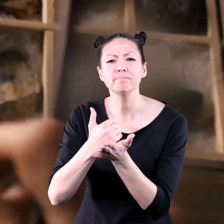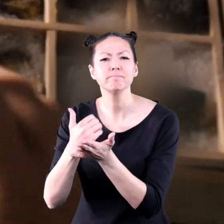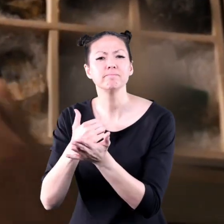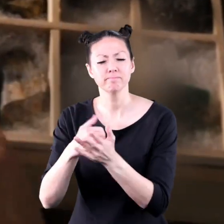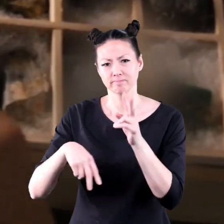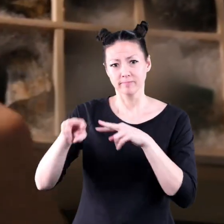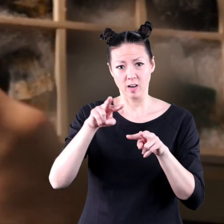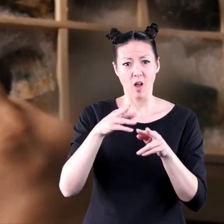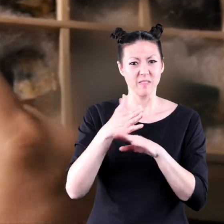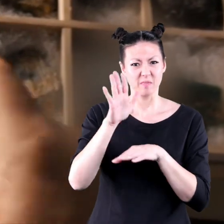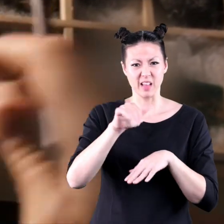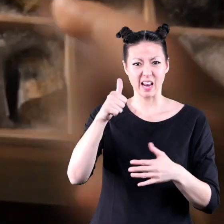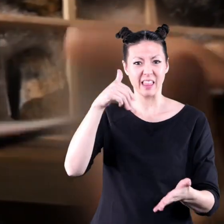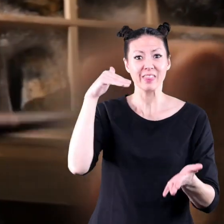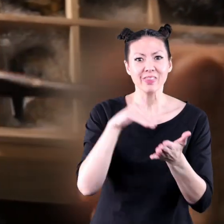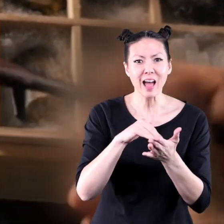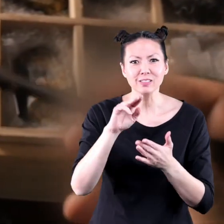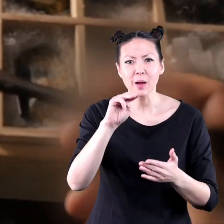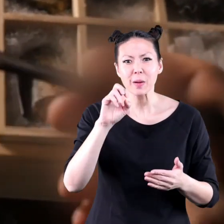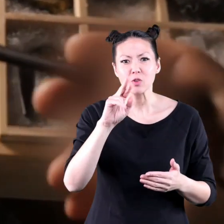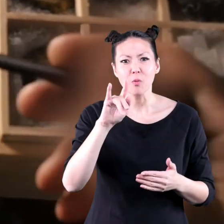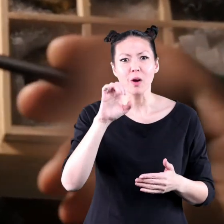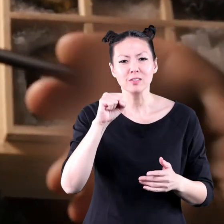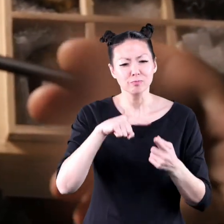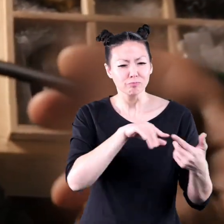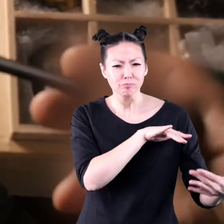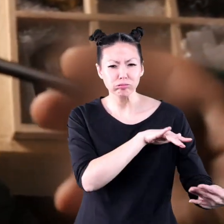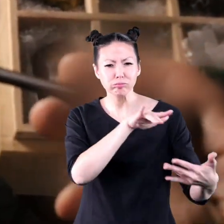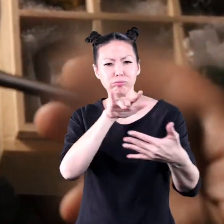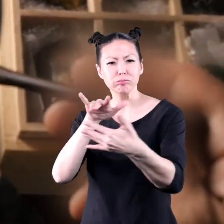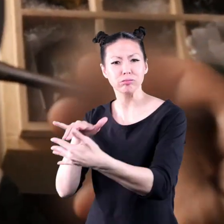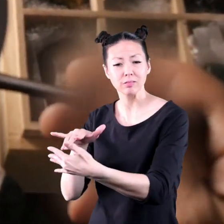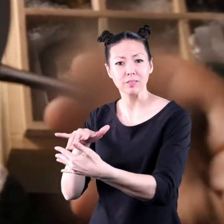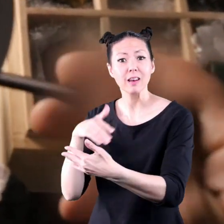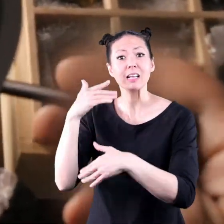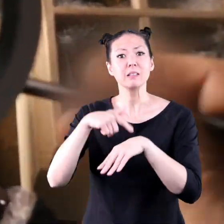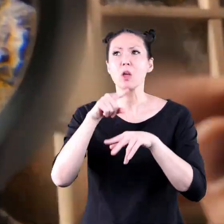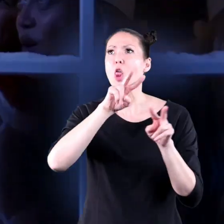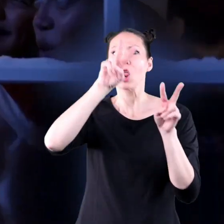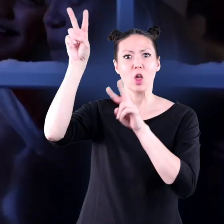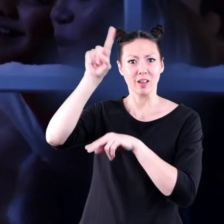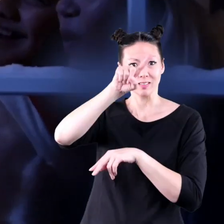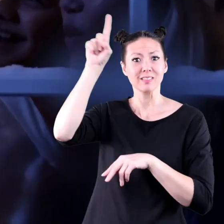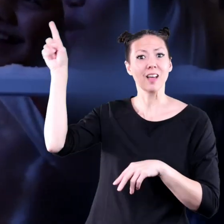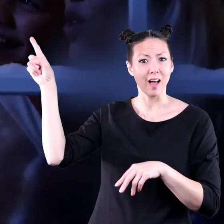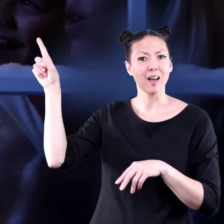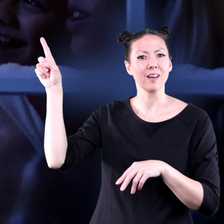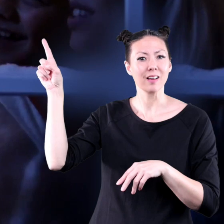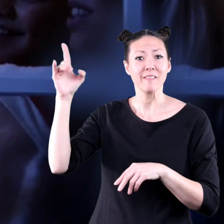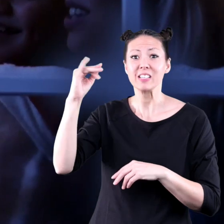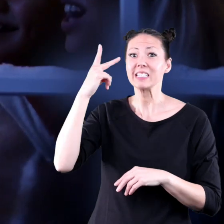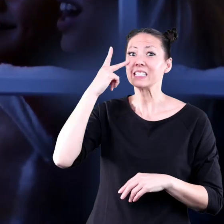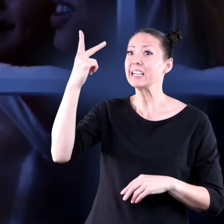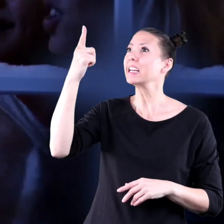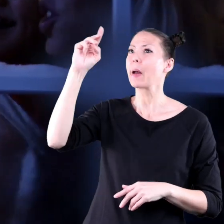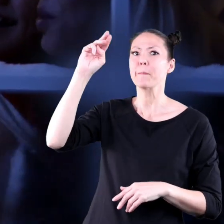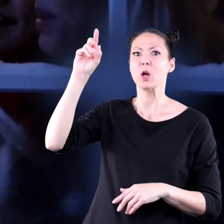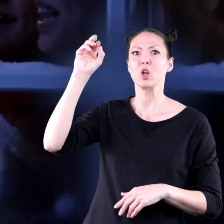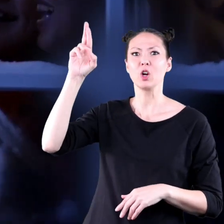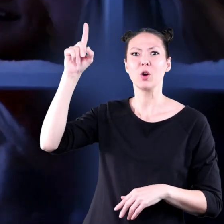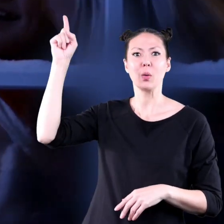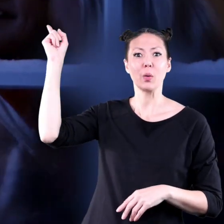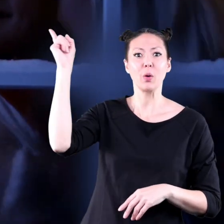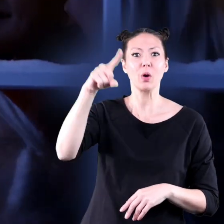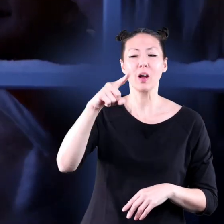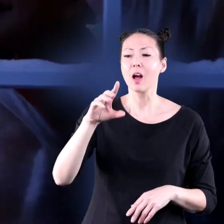scientists have collected more than 10,000 meteorites to study. The next time you look up at the sky, you